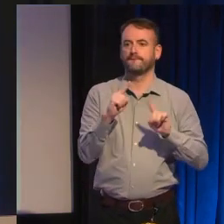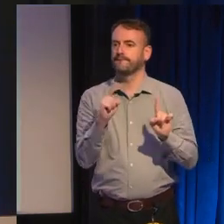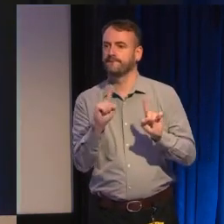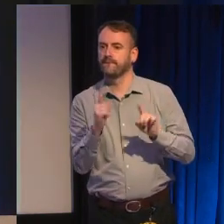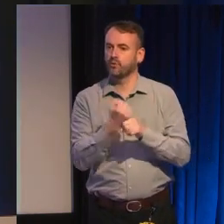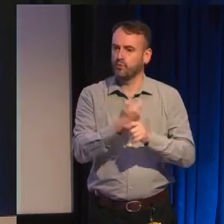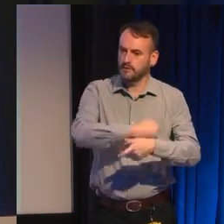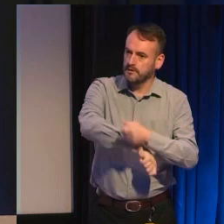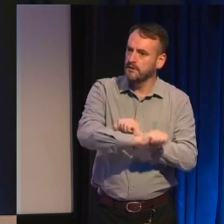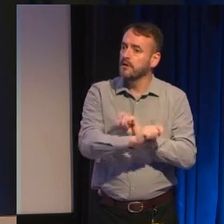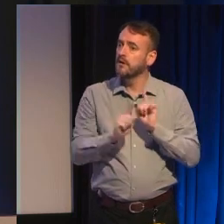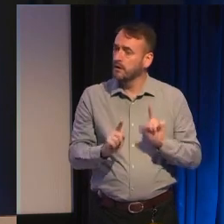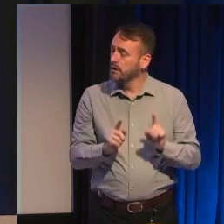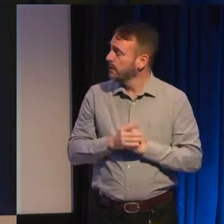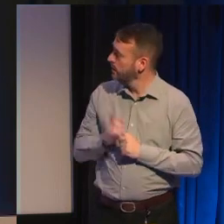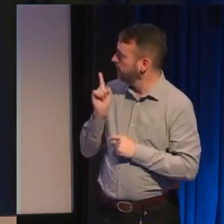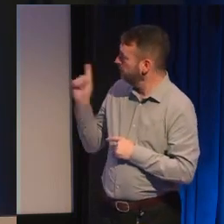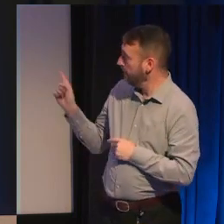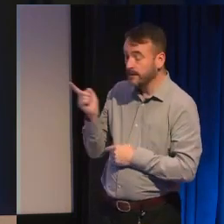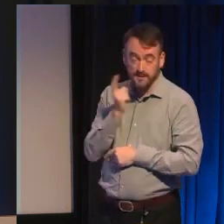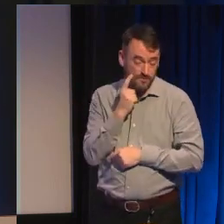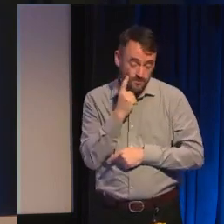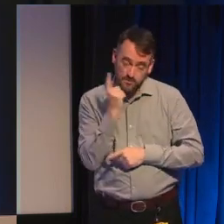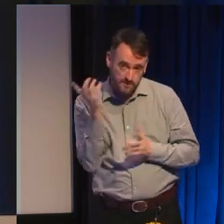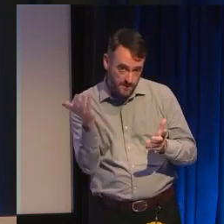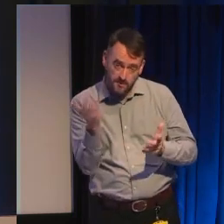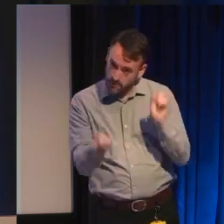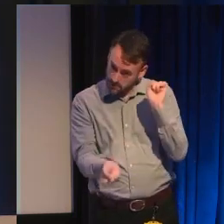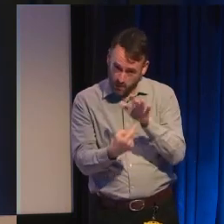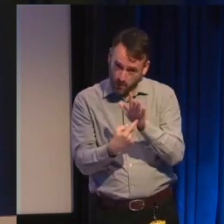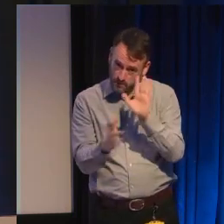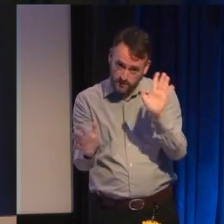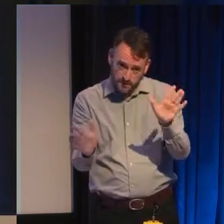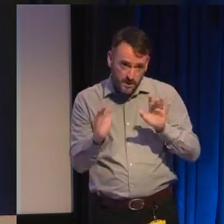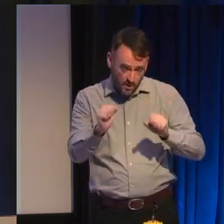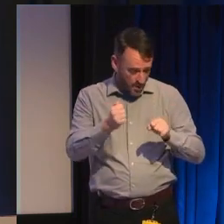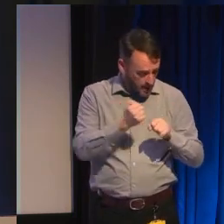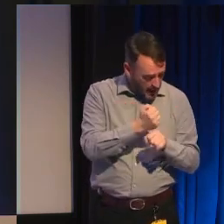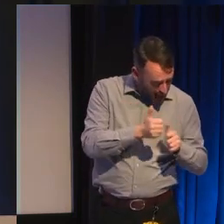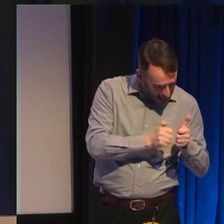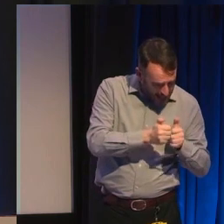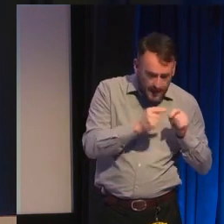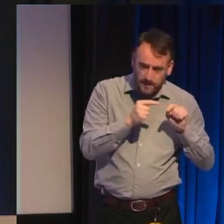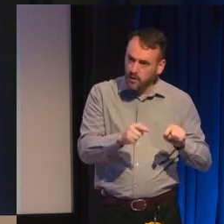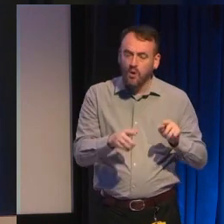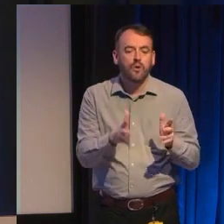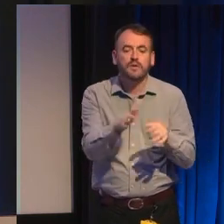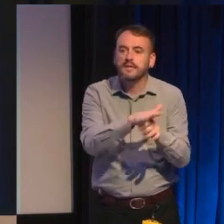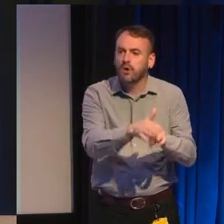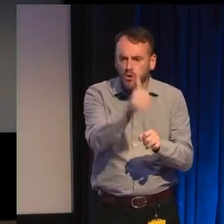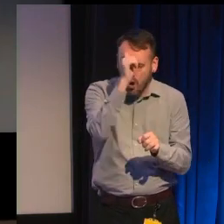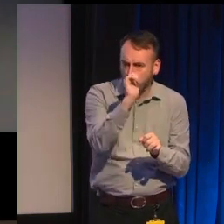this may be an obvious one but it's an important one no matter what you're making whether you're writing what you know or creating a totally